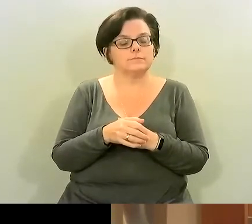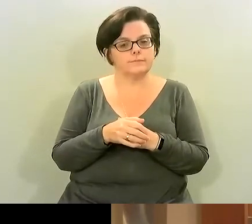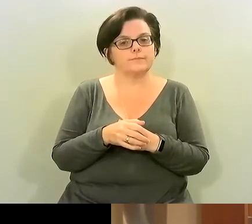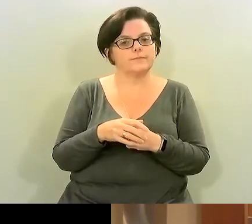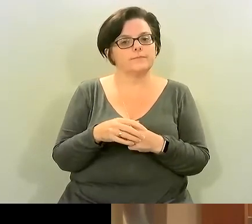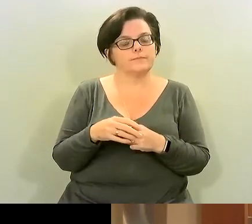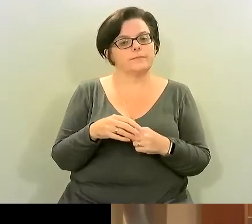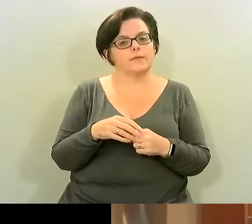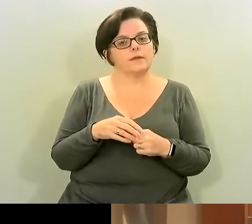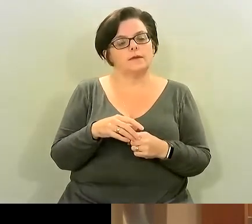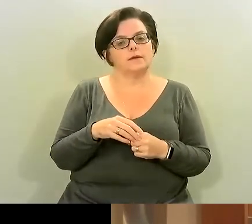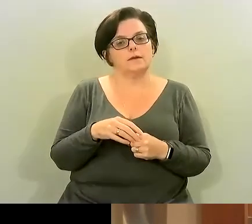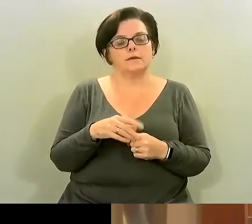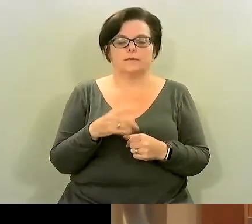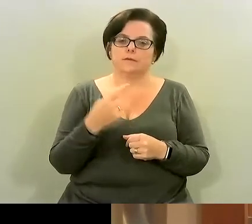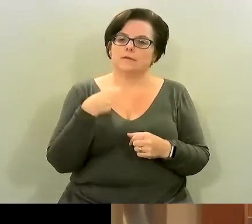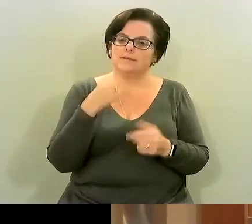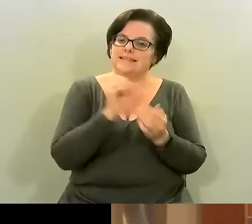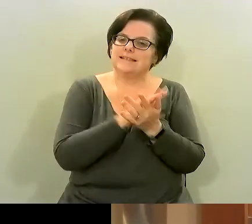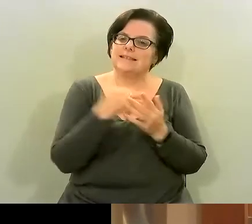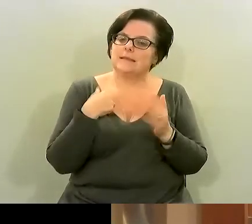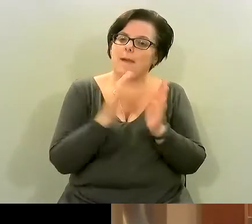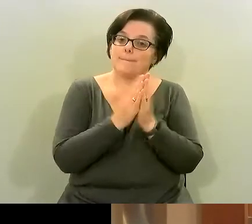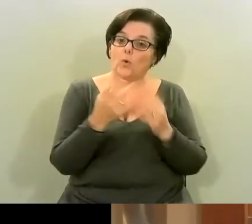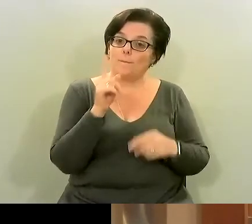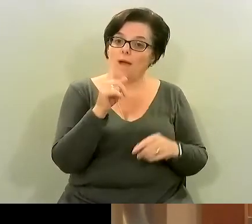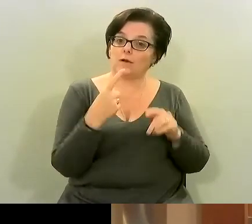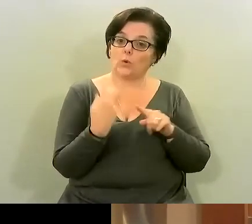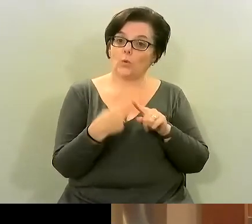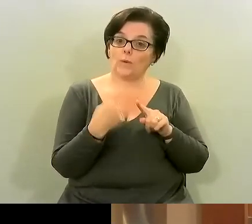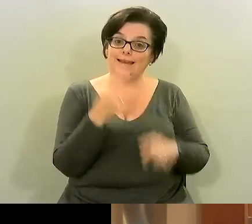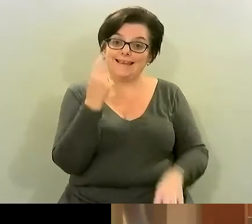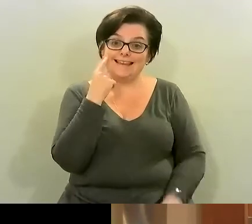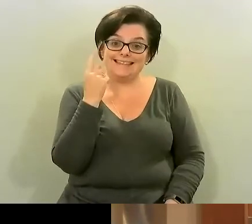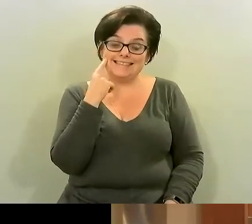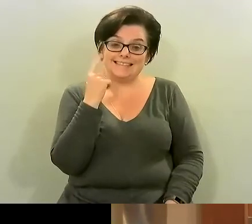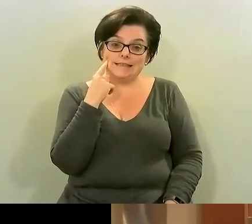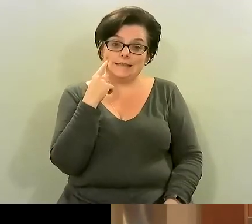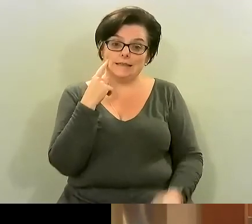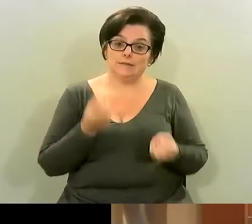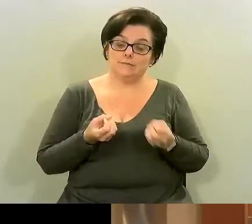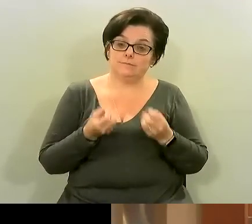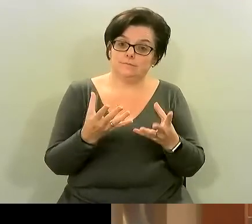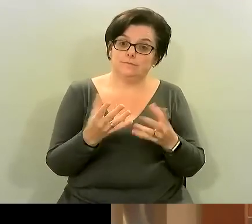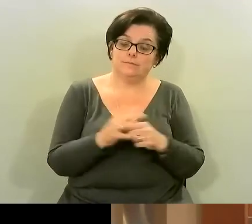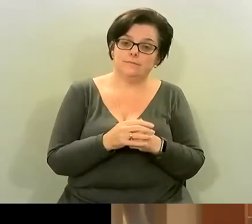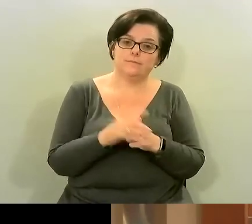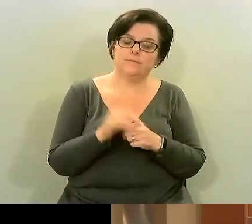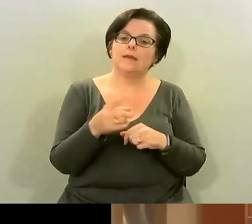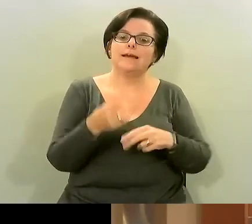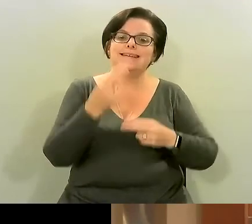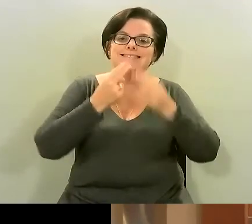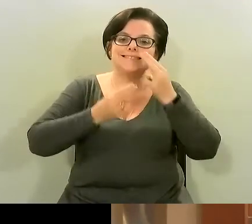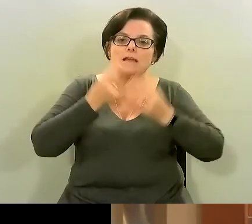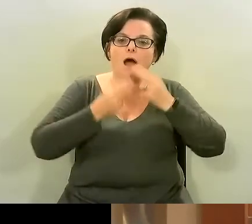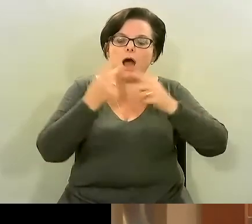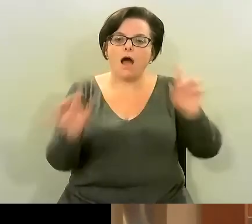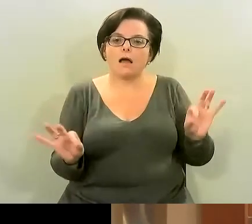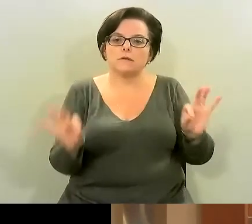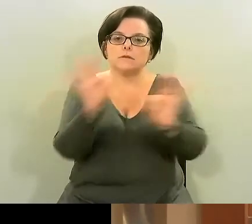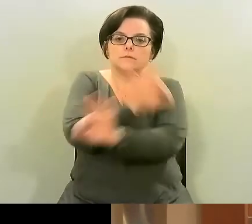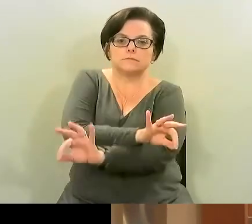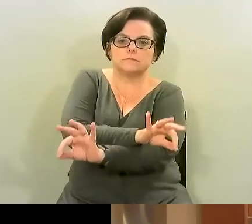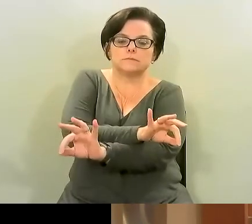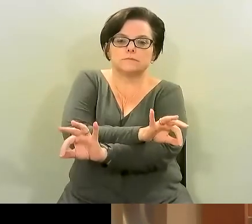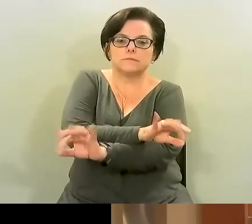the long list of my book but but my quick and easy um when i'm giving lectures is to flip your dinner uh flip